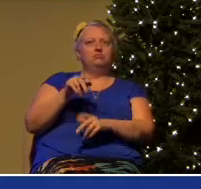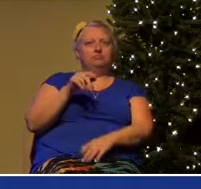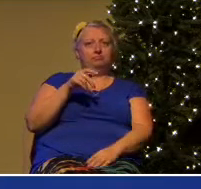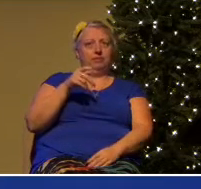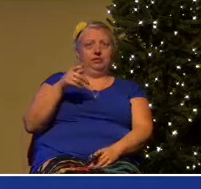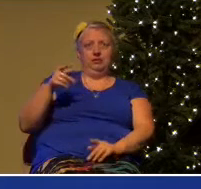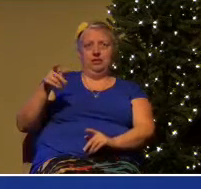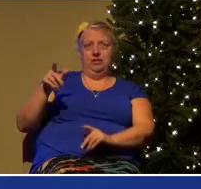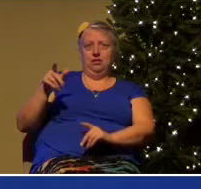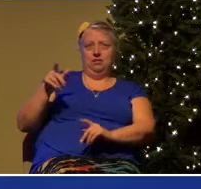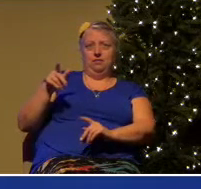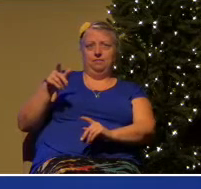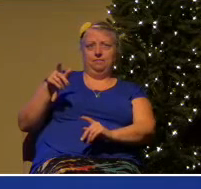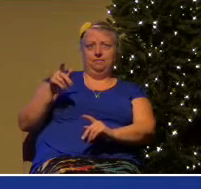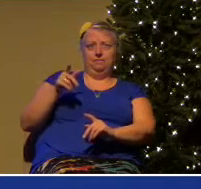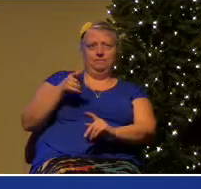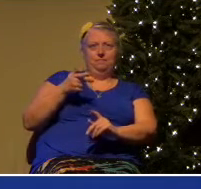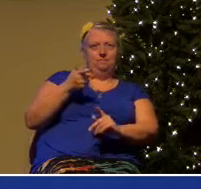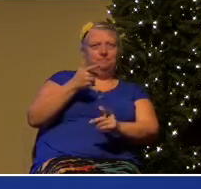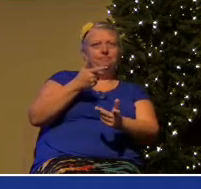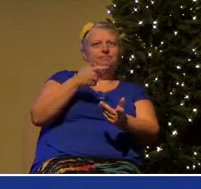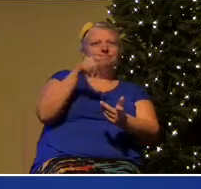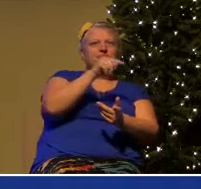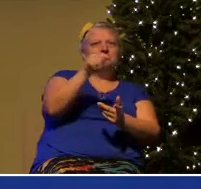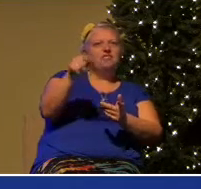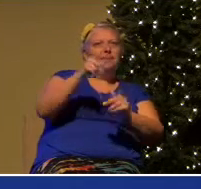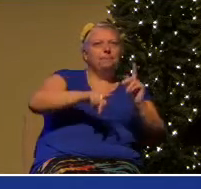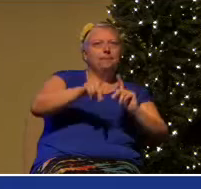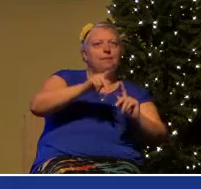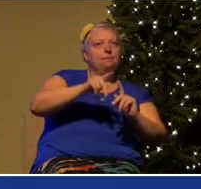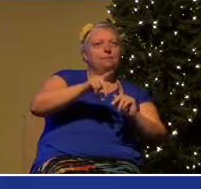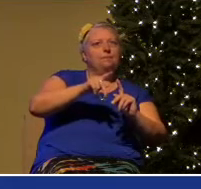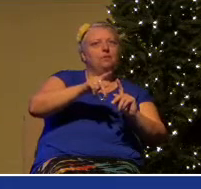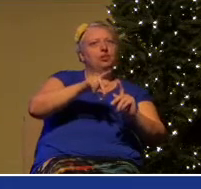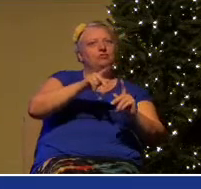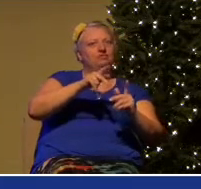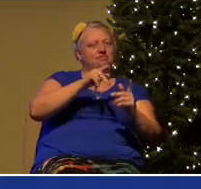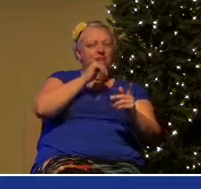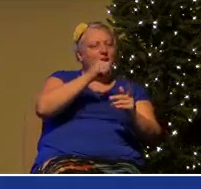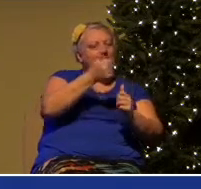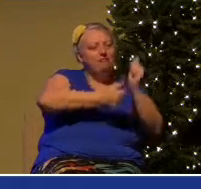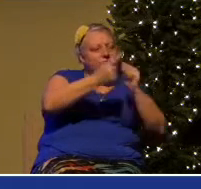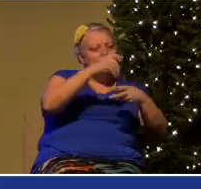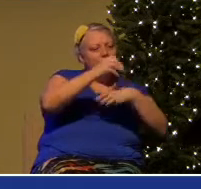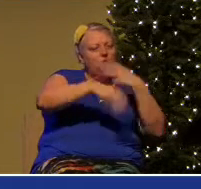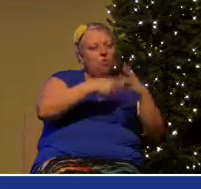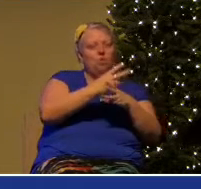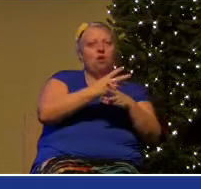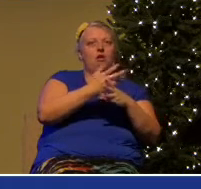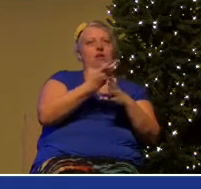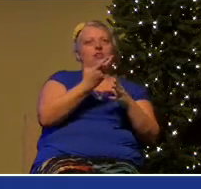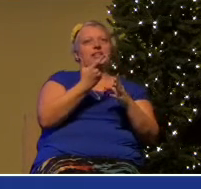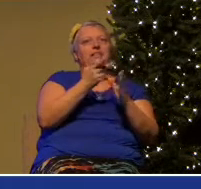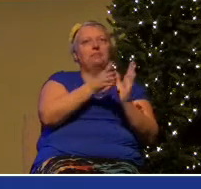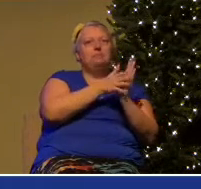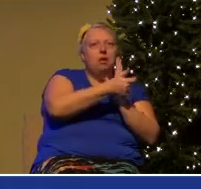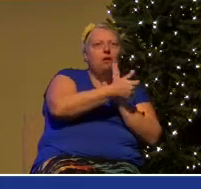the greedy and swindlers or idolaters. In that case, you would have to leave the world.